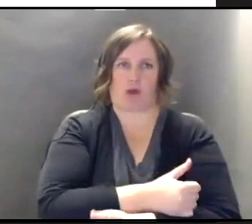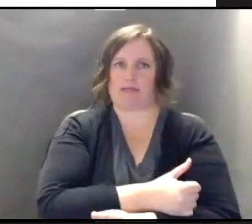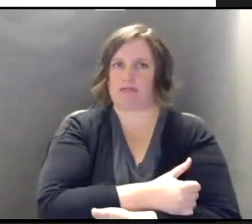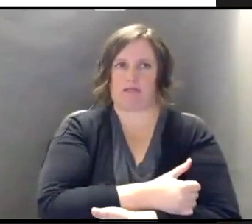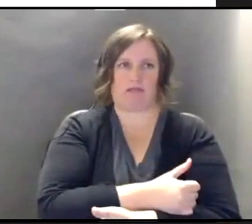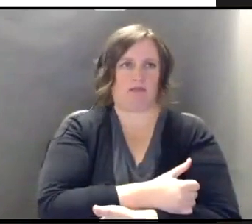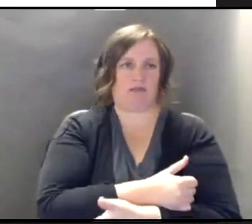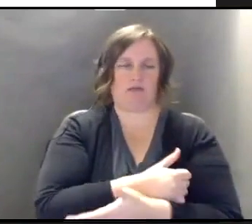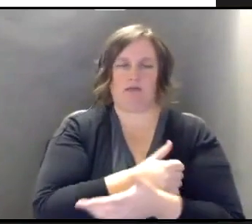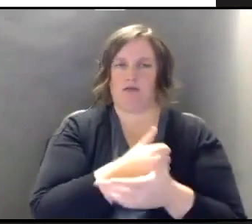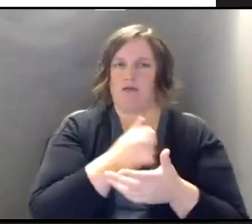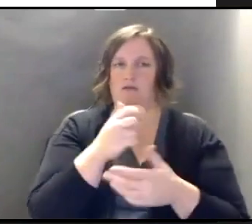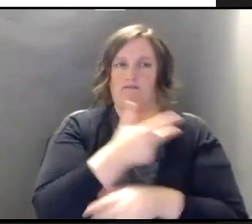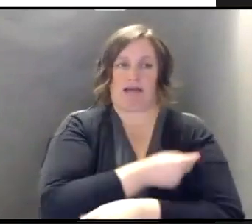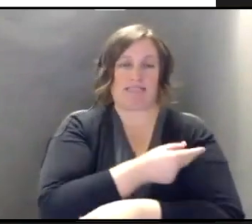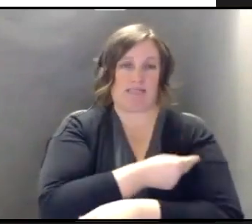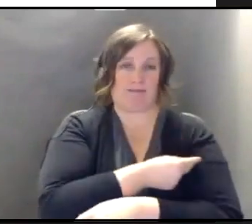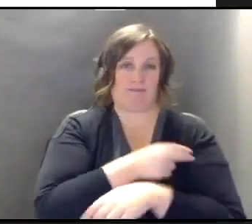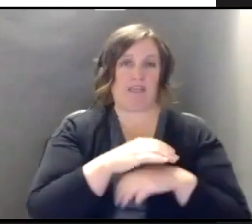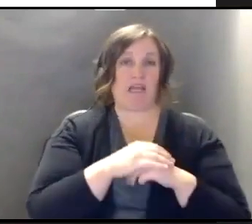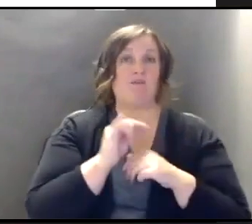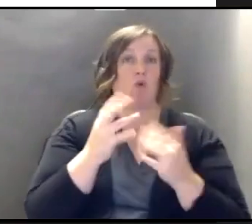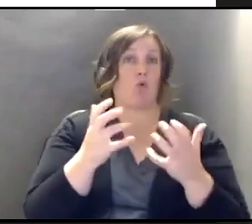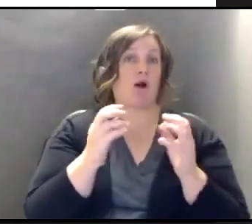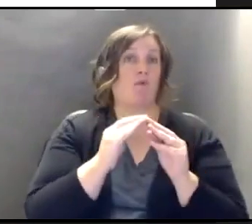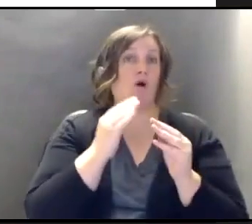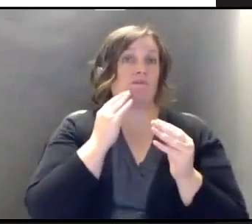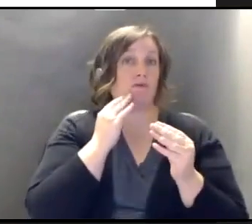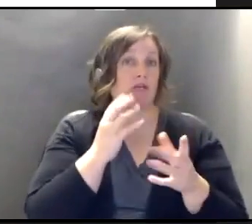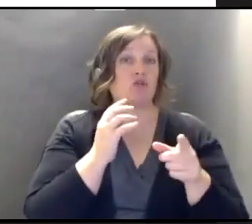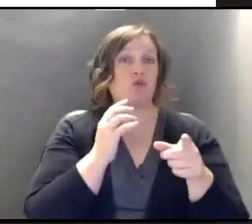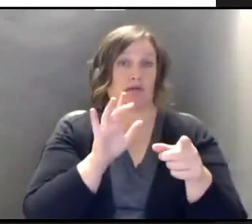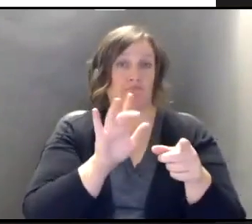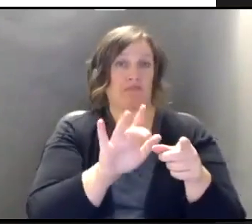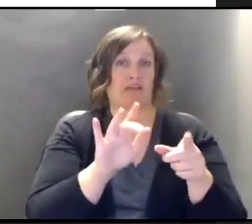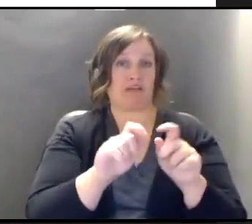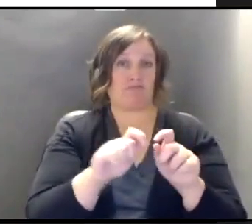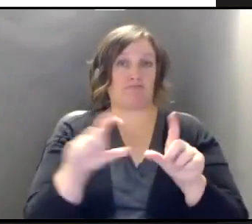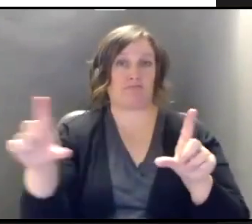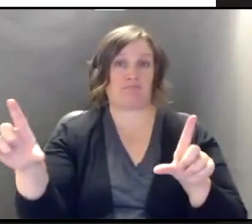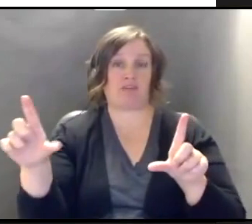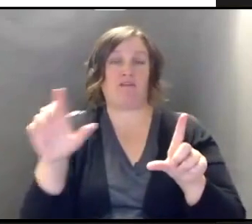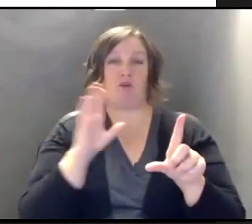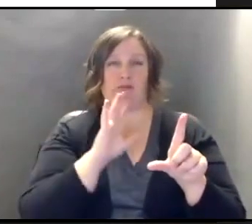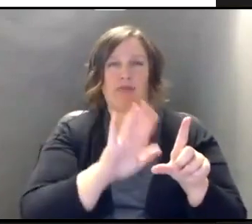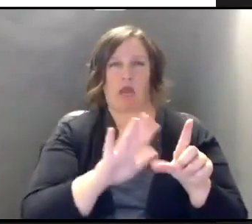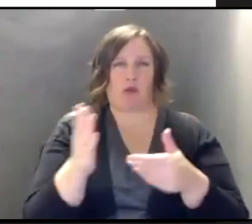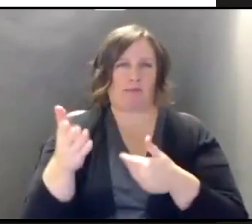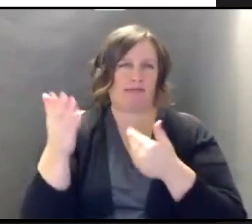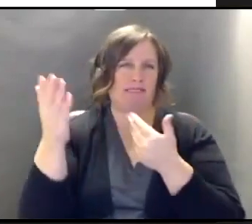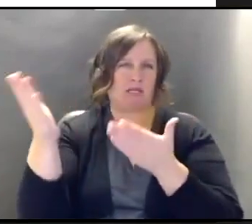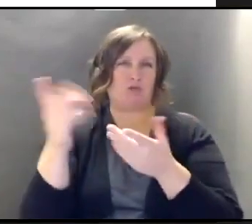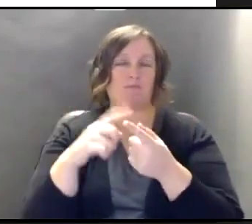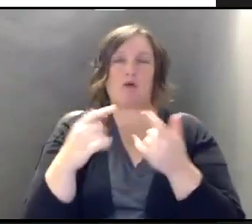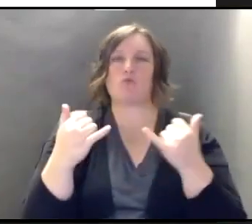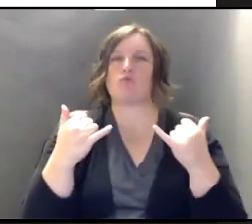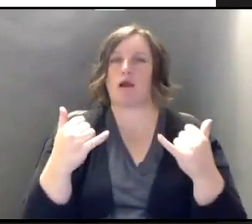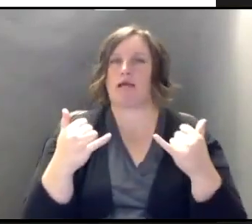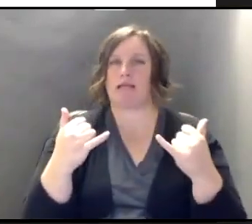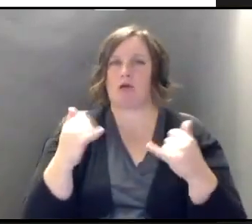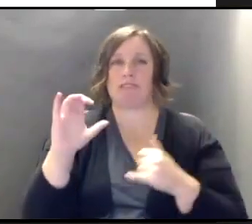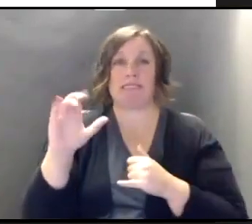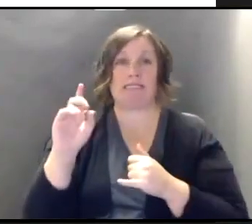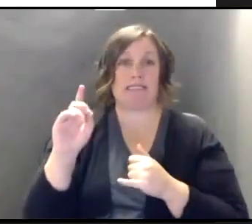more information, I invite people to go to the CDC website on clinical considerations for vaccines. But at this time, the CDC,